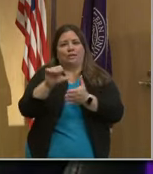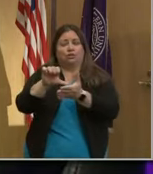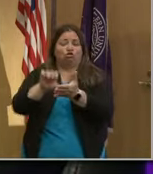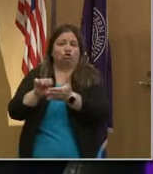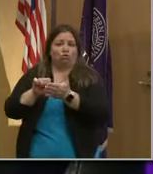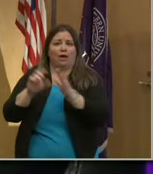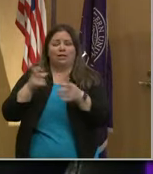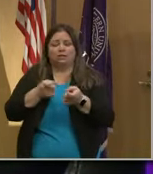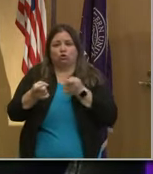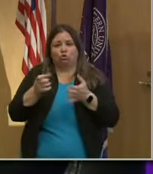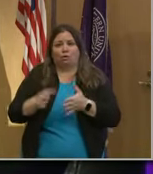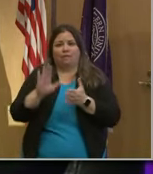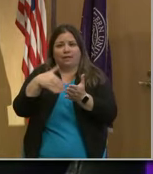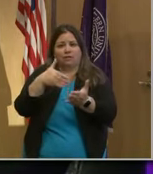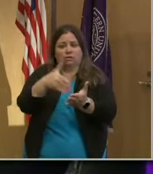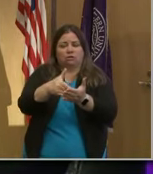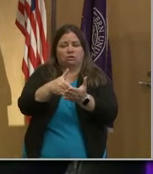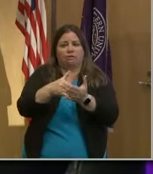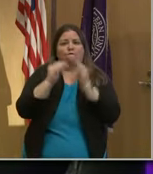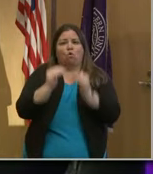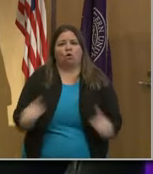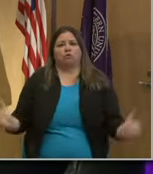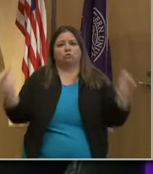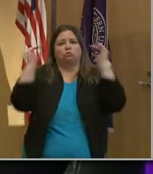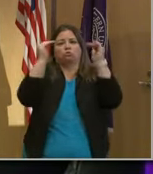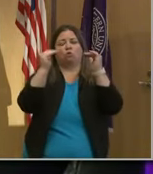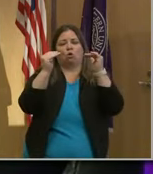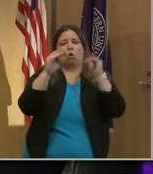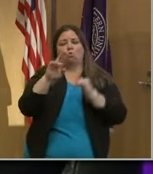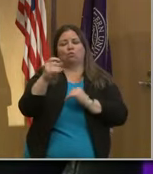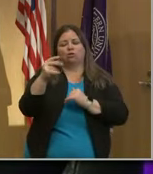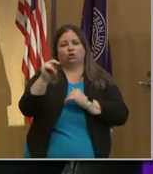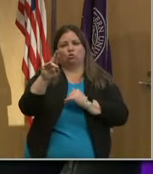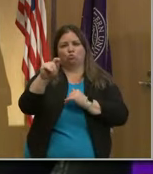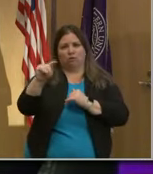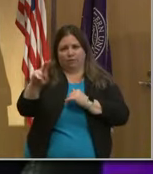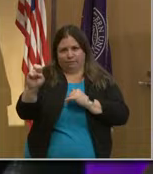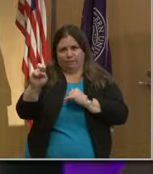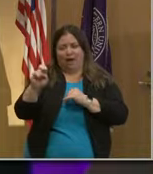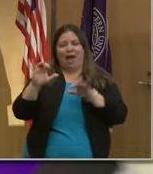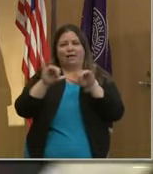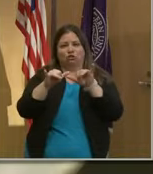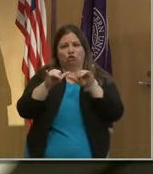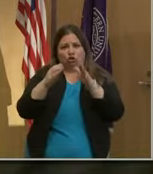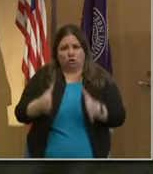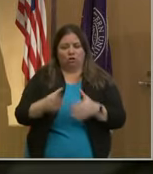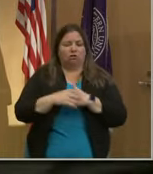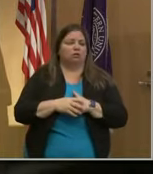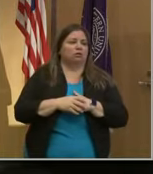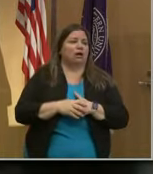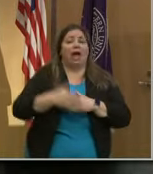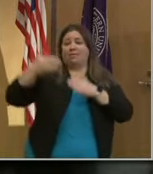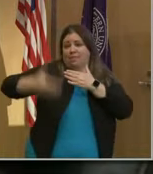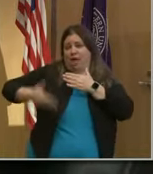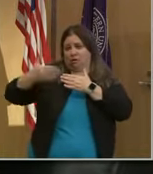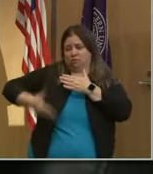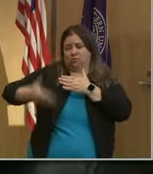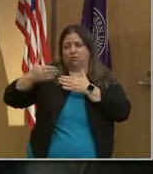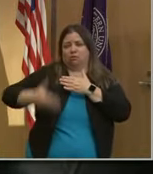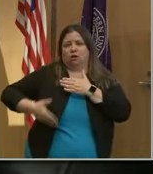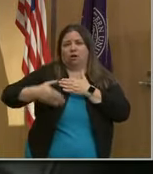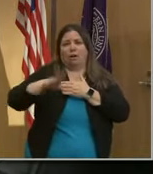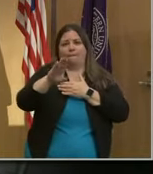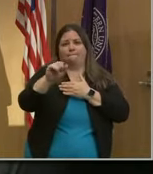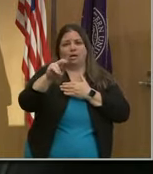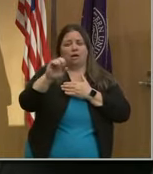of the Center for Advanced Regenerative Engineering. And last at the end there is, but